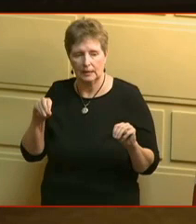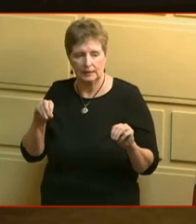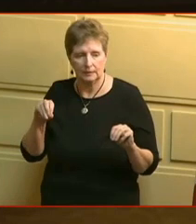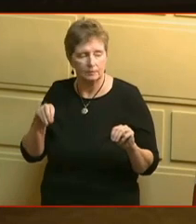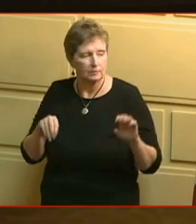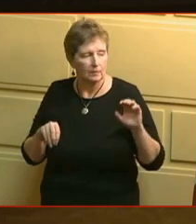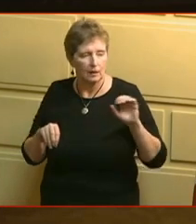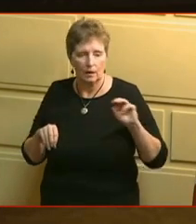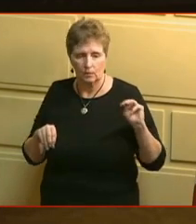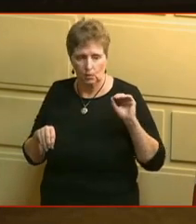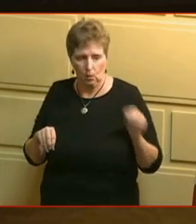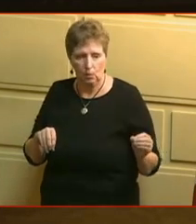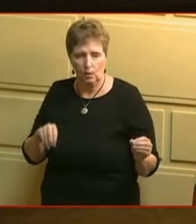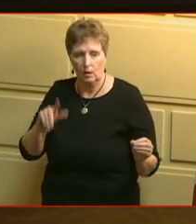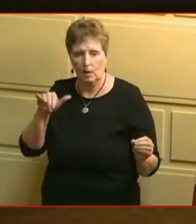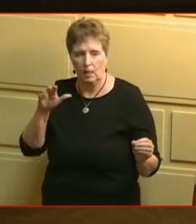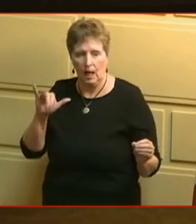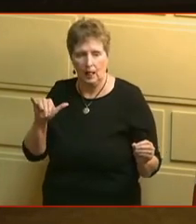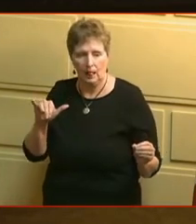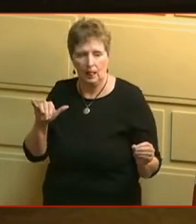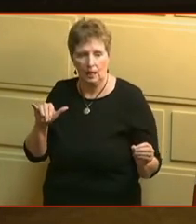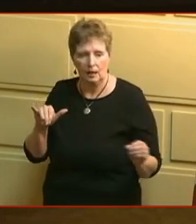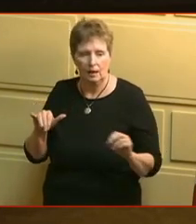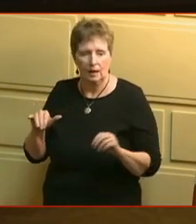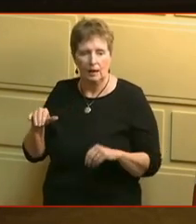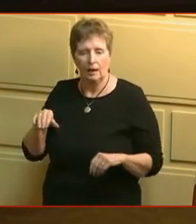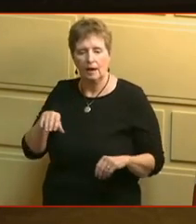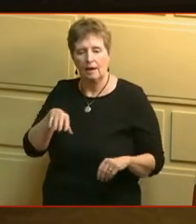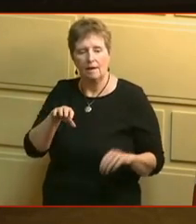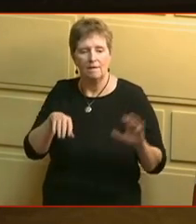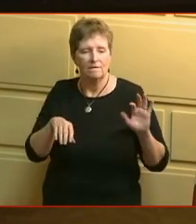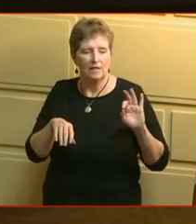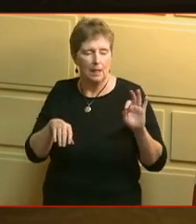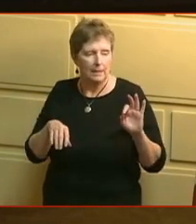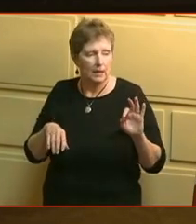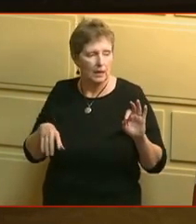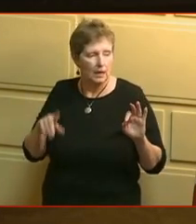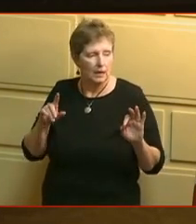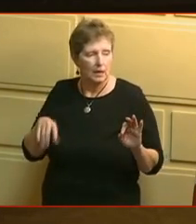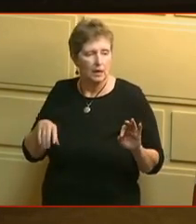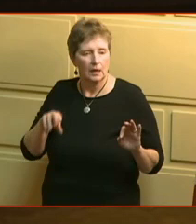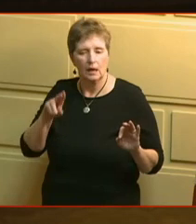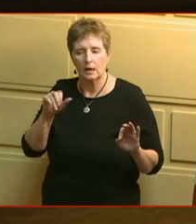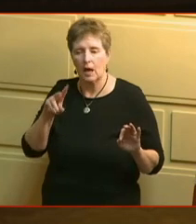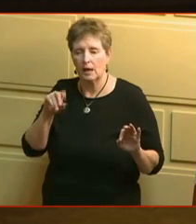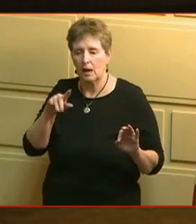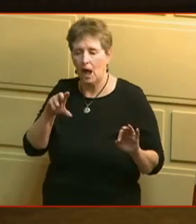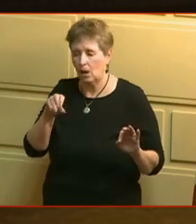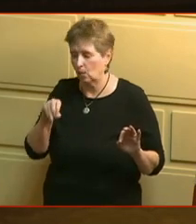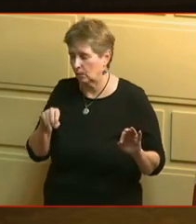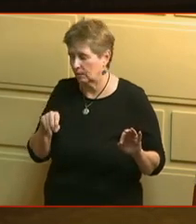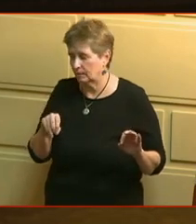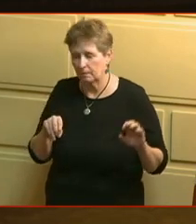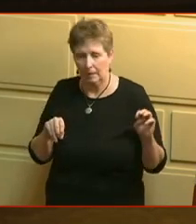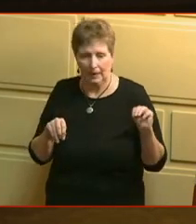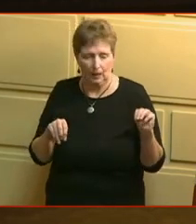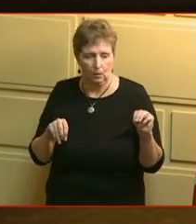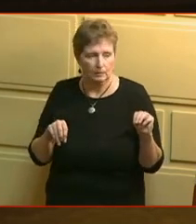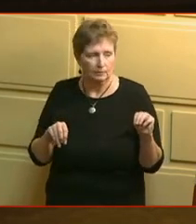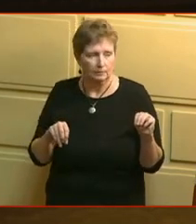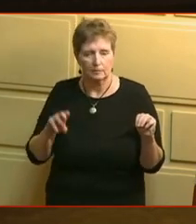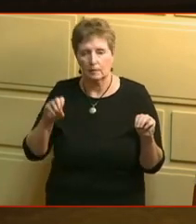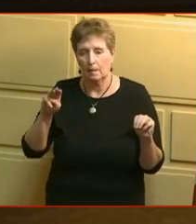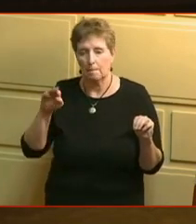representative Lyle, representative Maldonado, representative